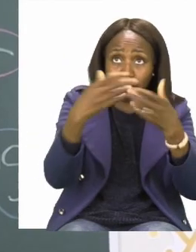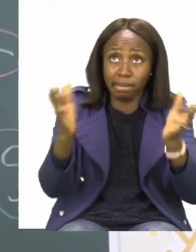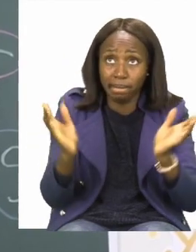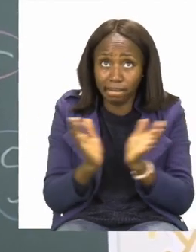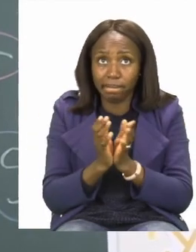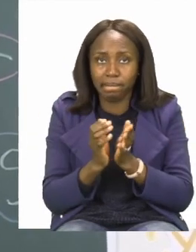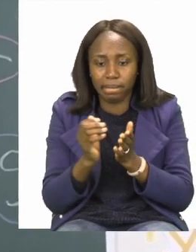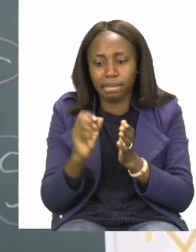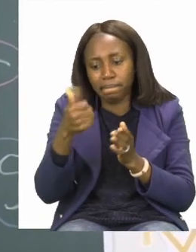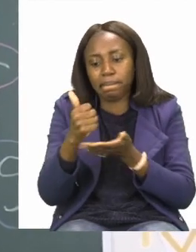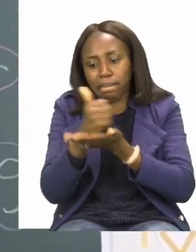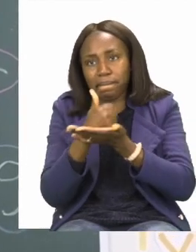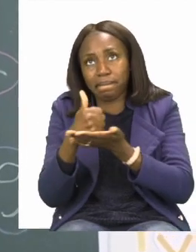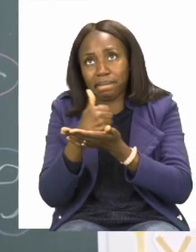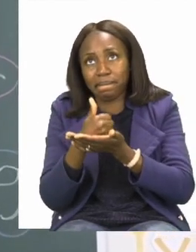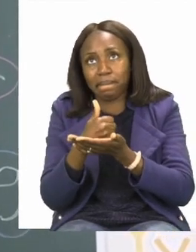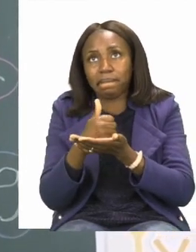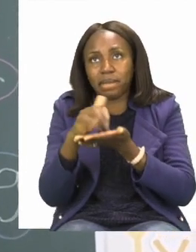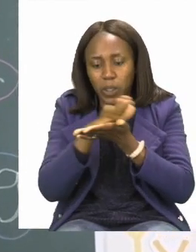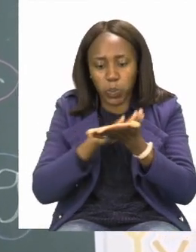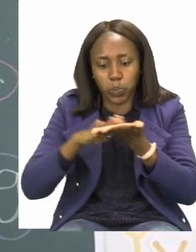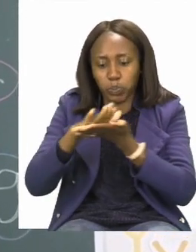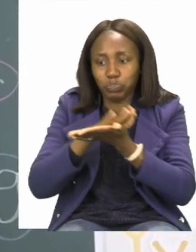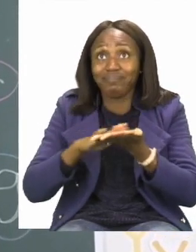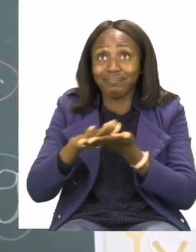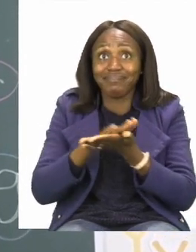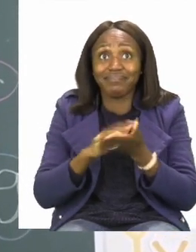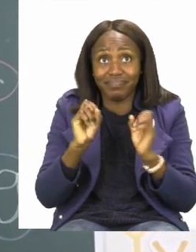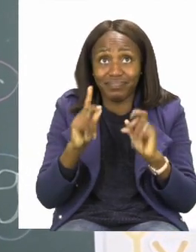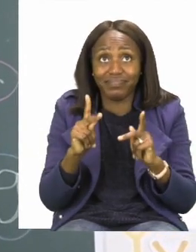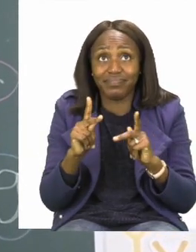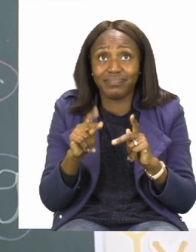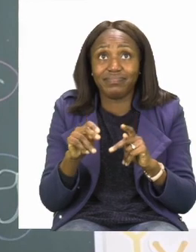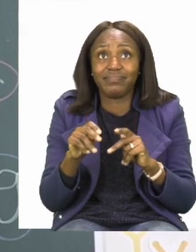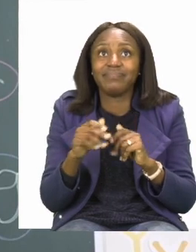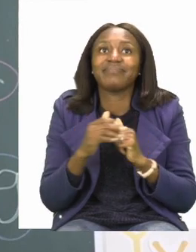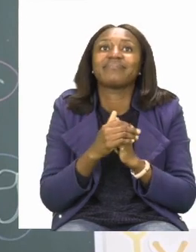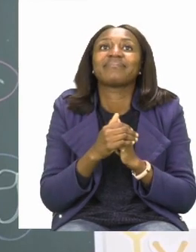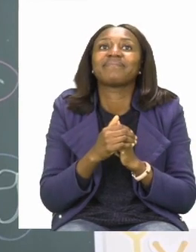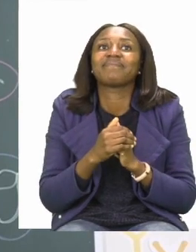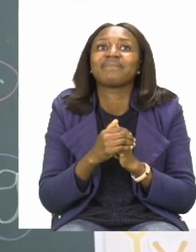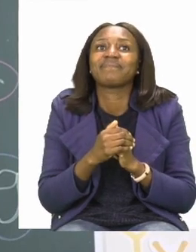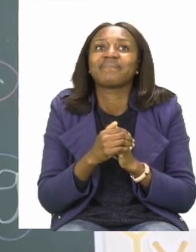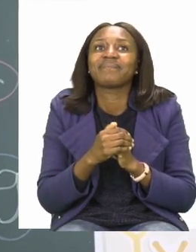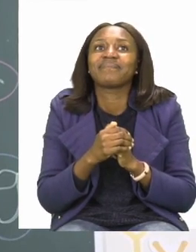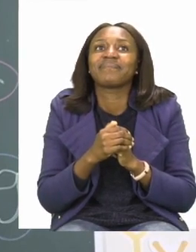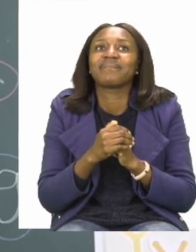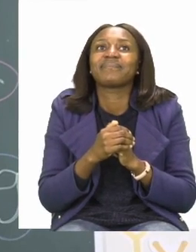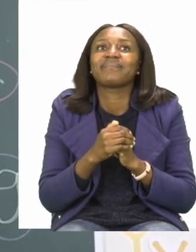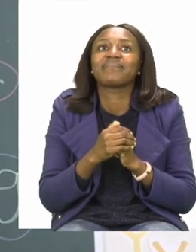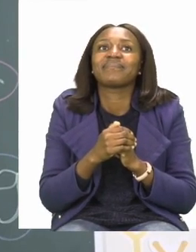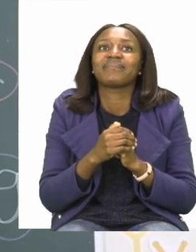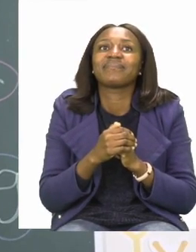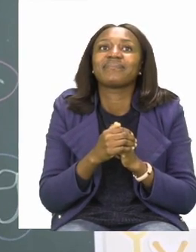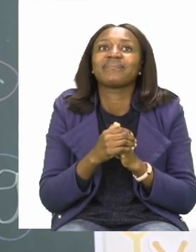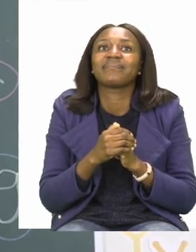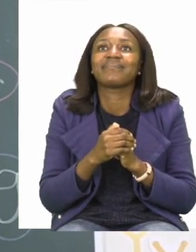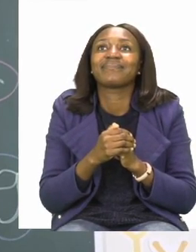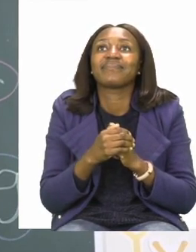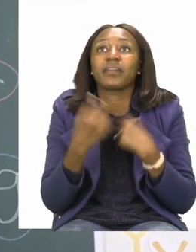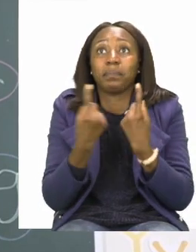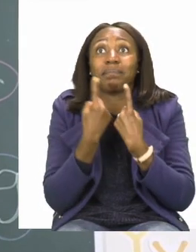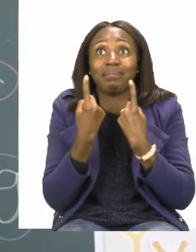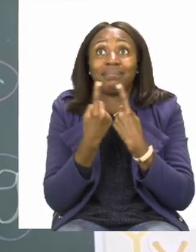home, you clean up all the items so that they don't stay wet. So, the next thing is our